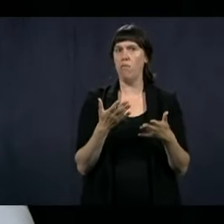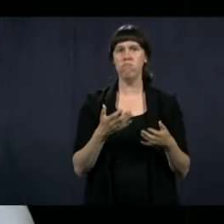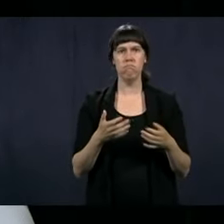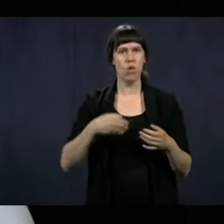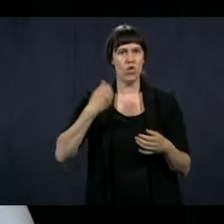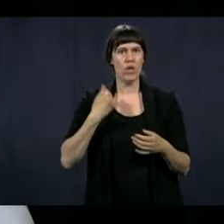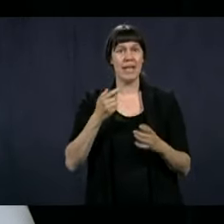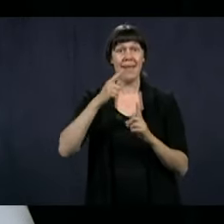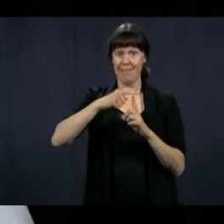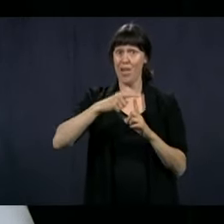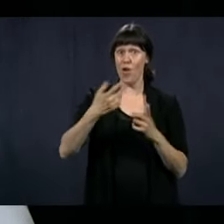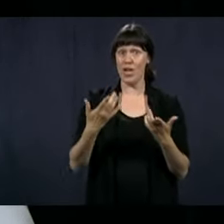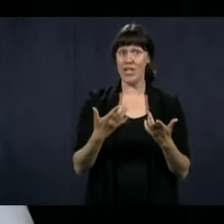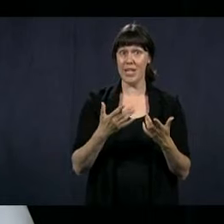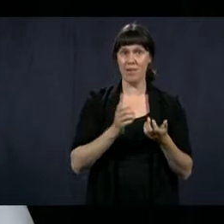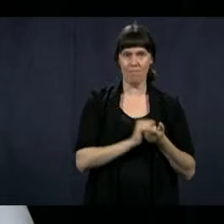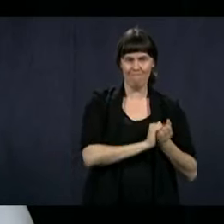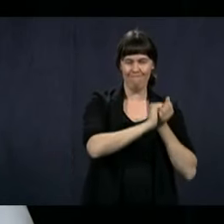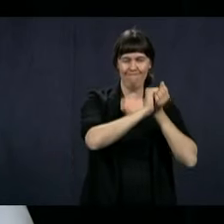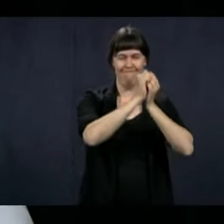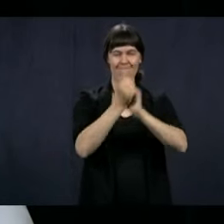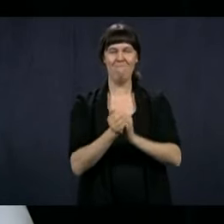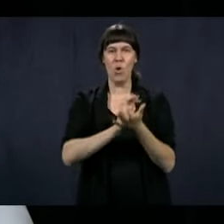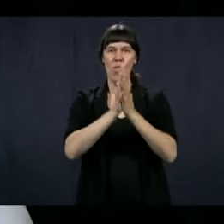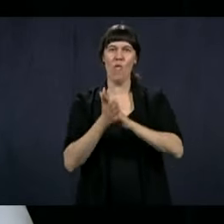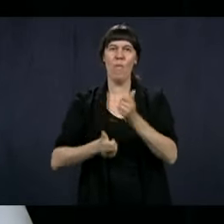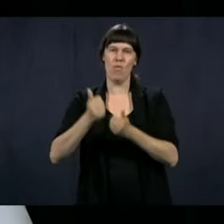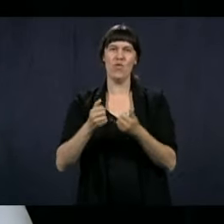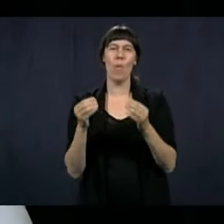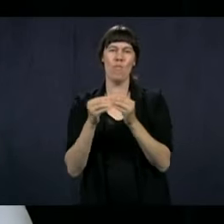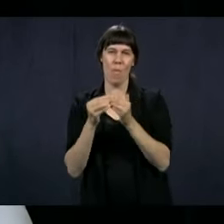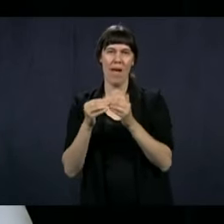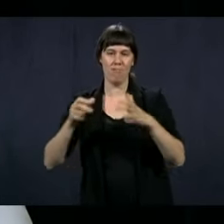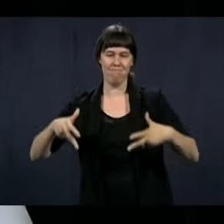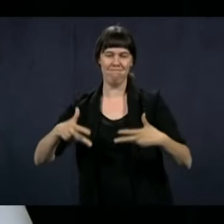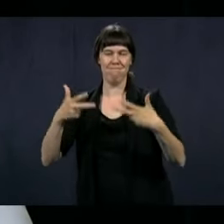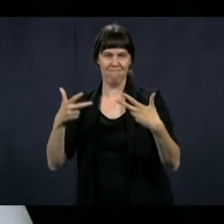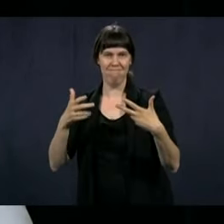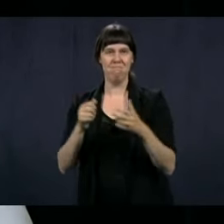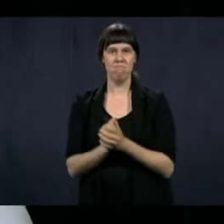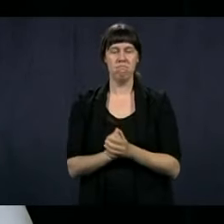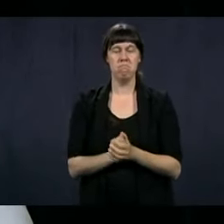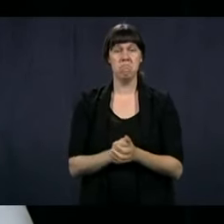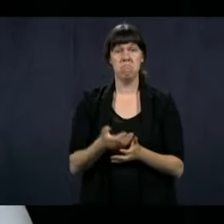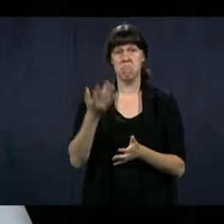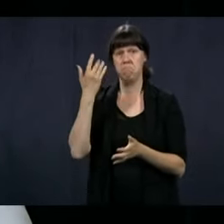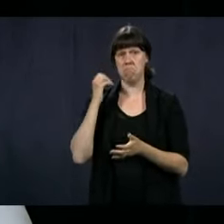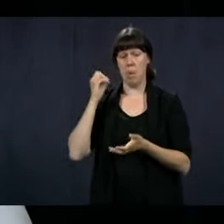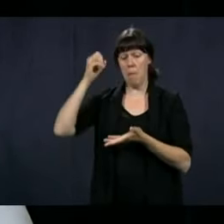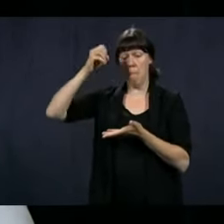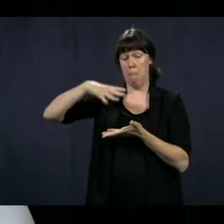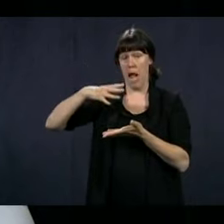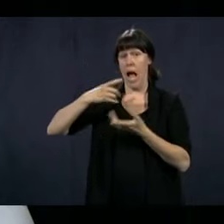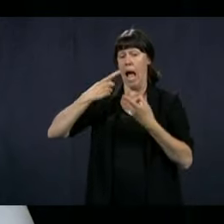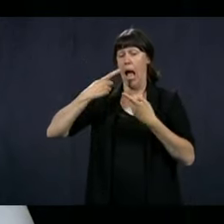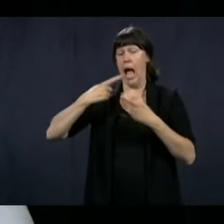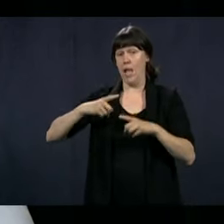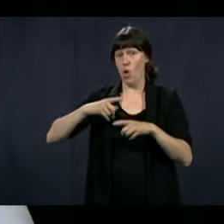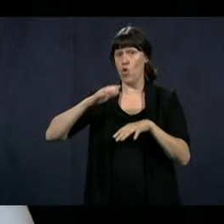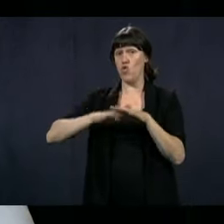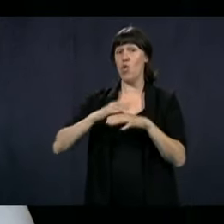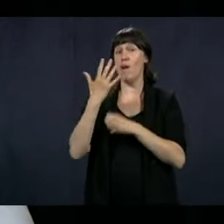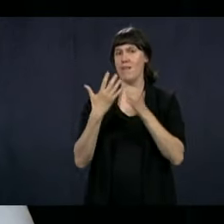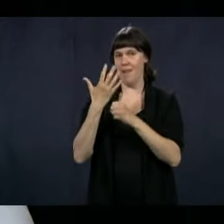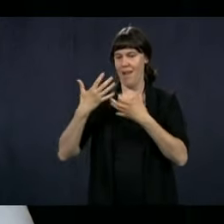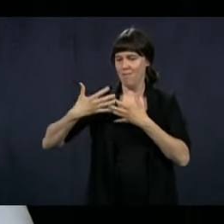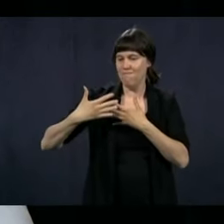to technology. So the digitalization is a plan that was announced that was supposed to continue over a five-year